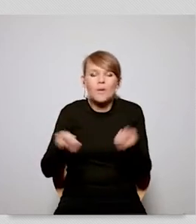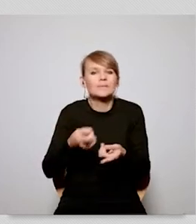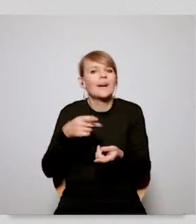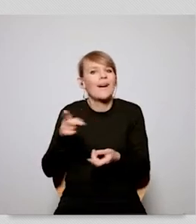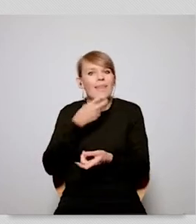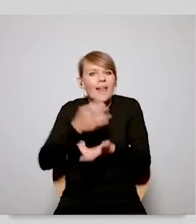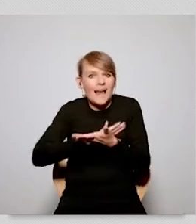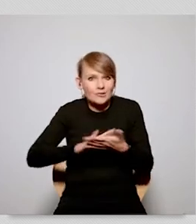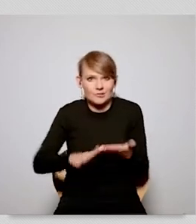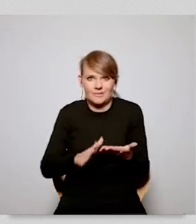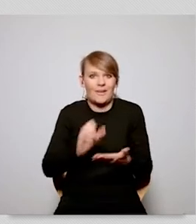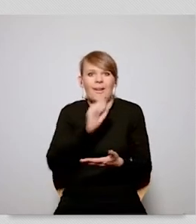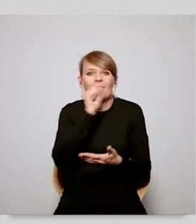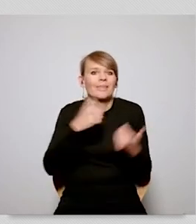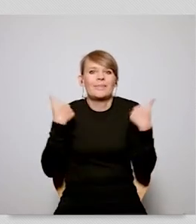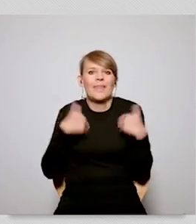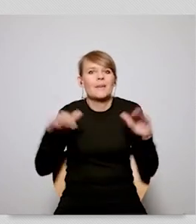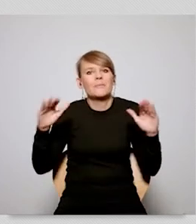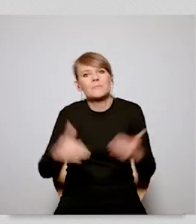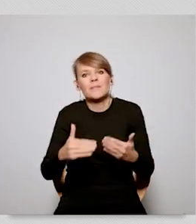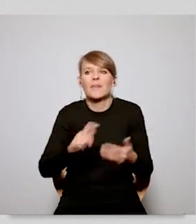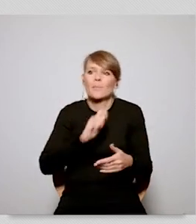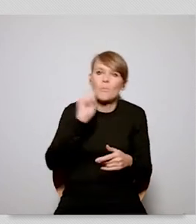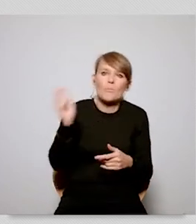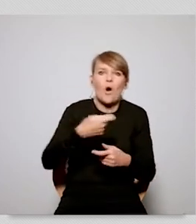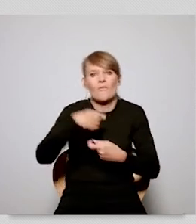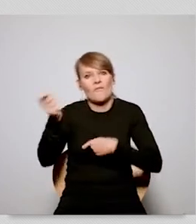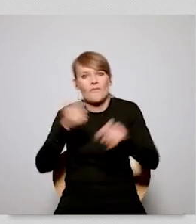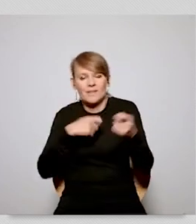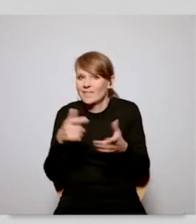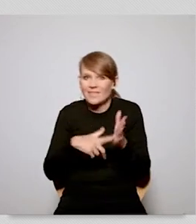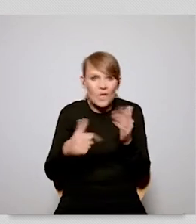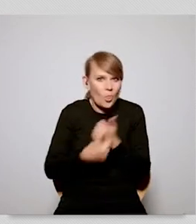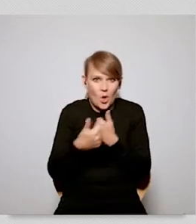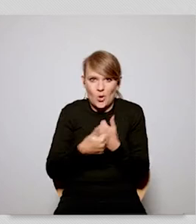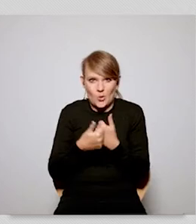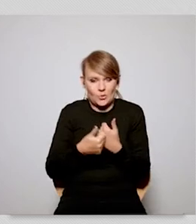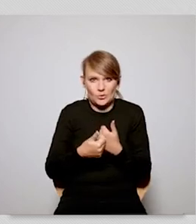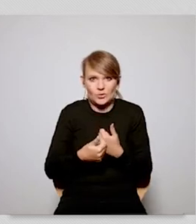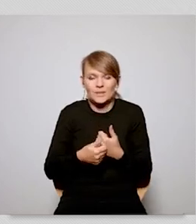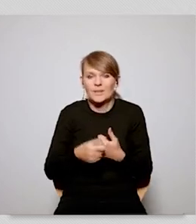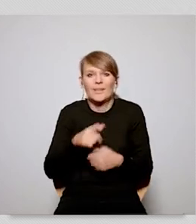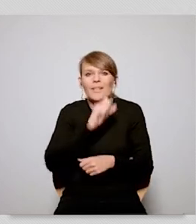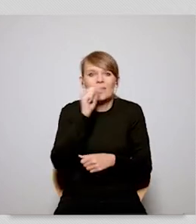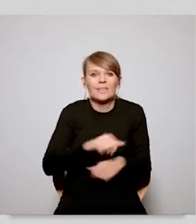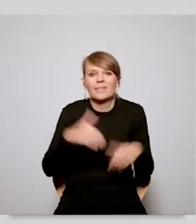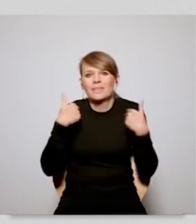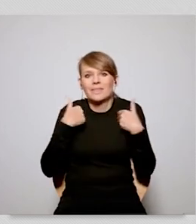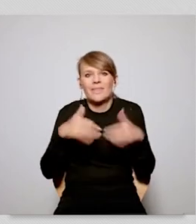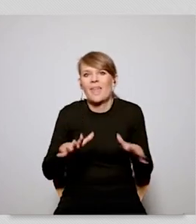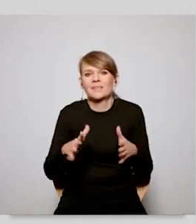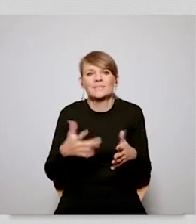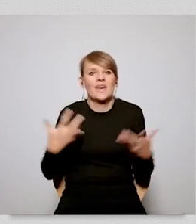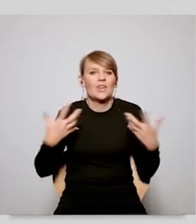promoting clean solutions nobody wants to restrict mobility nobody wants to reduce